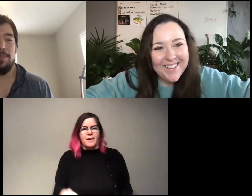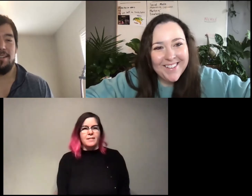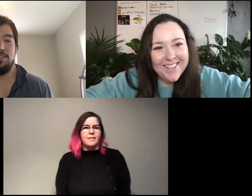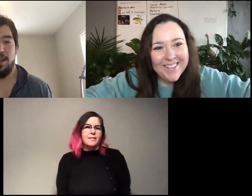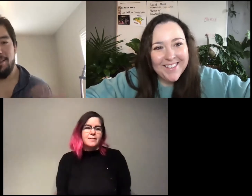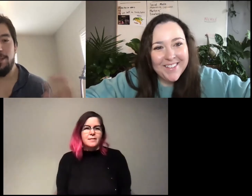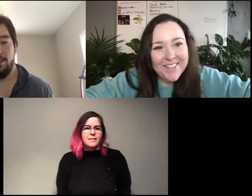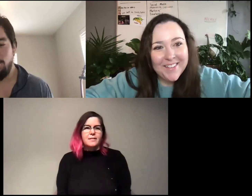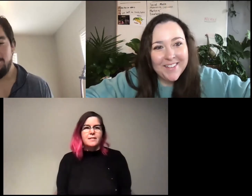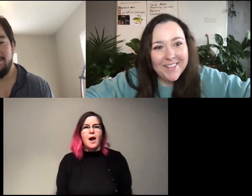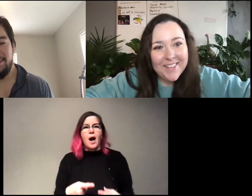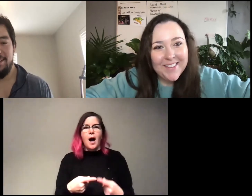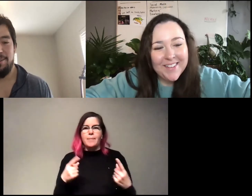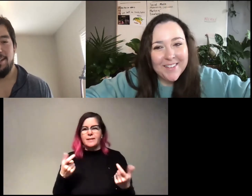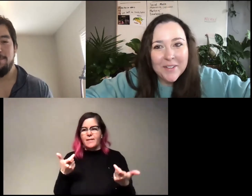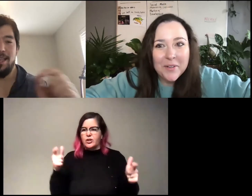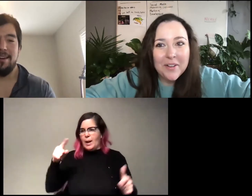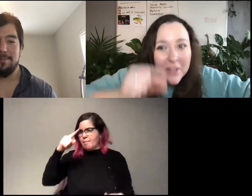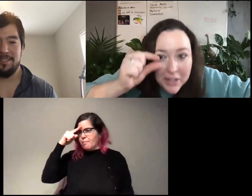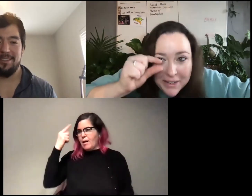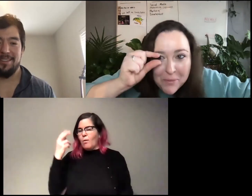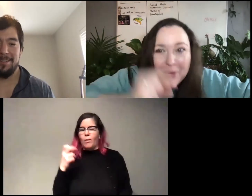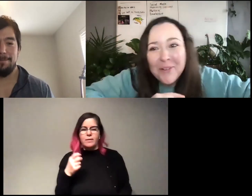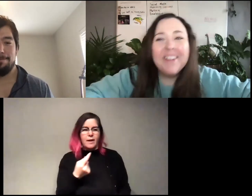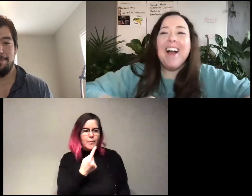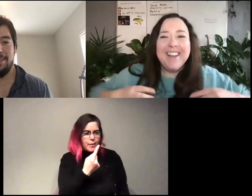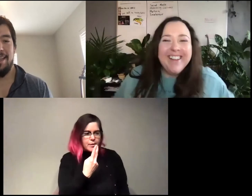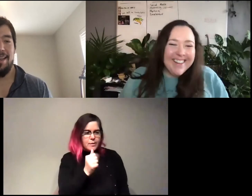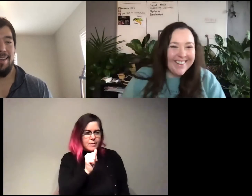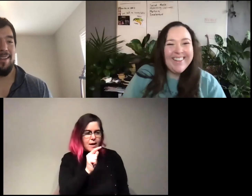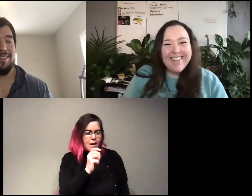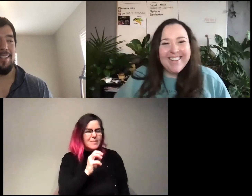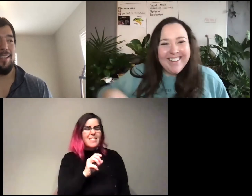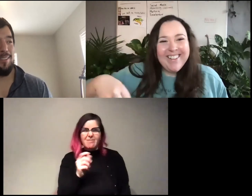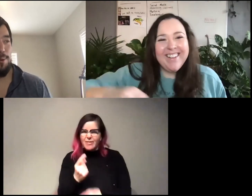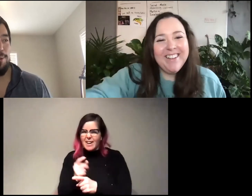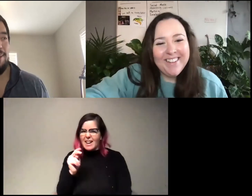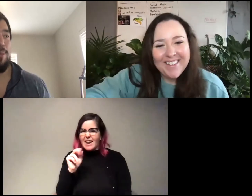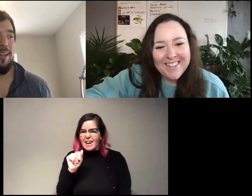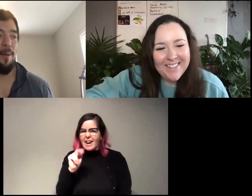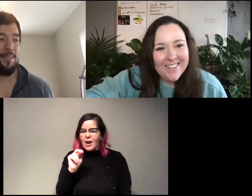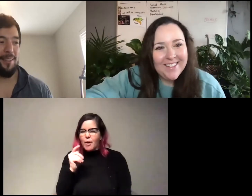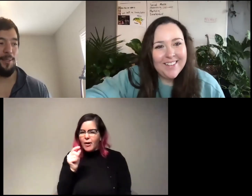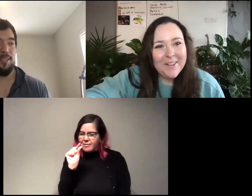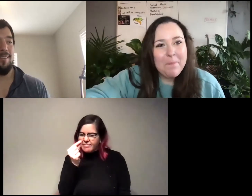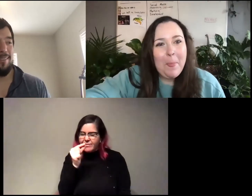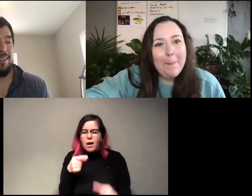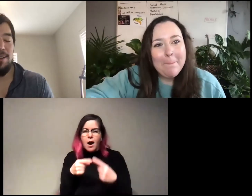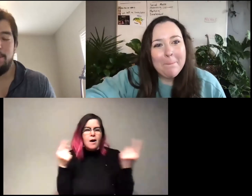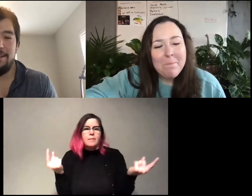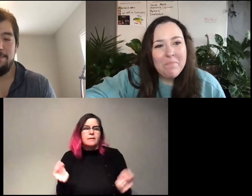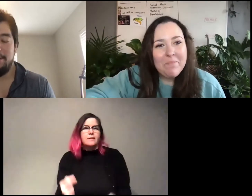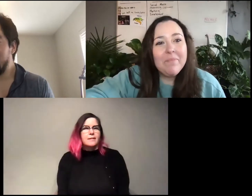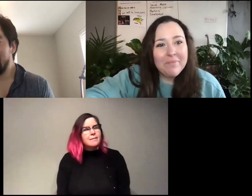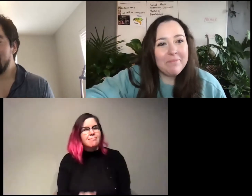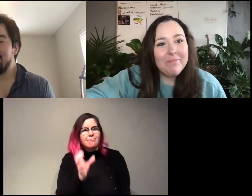the opposite of a giant black hole was like, you know, a couple atoms, a nanoparticle. Yeah. The total complete opposite, which I don't know. It's kind